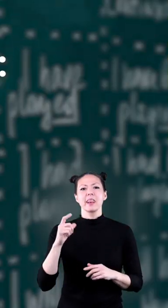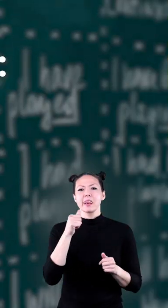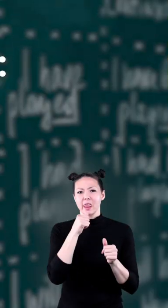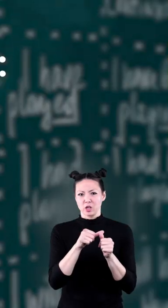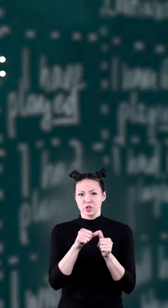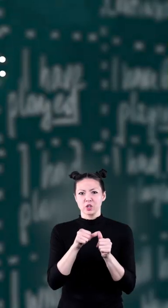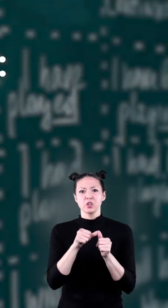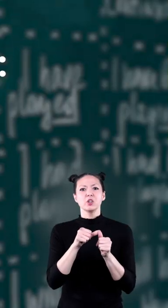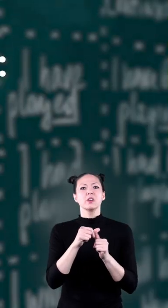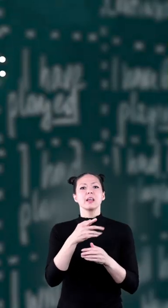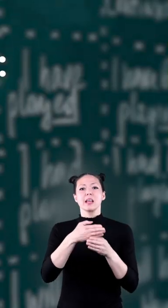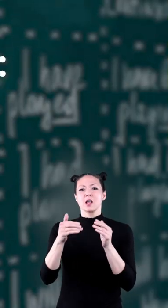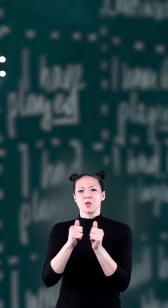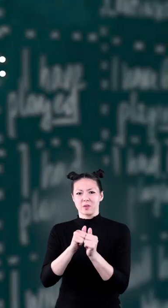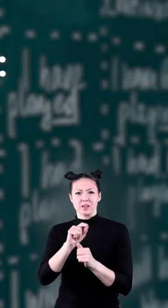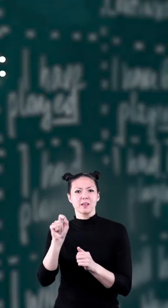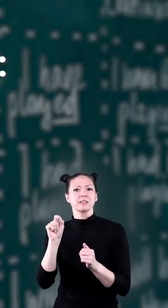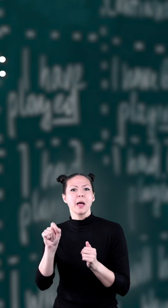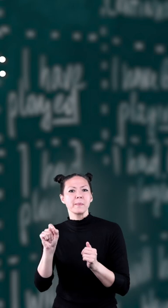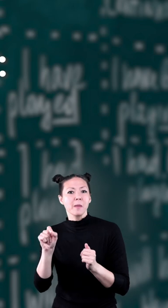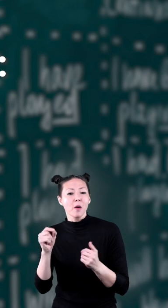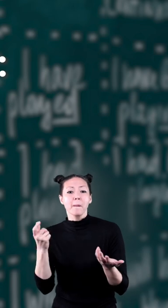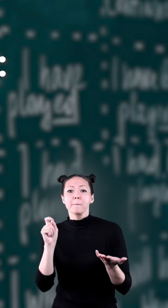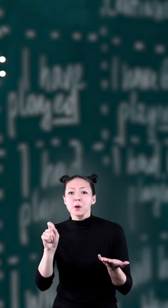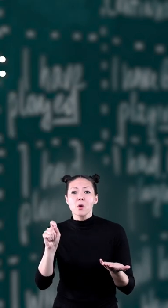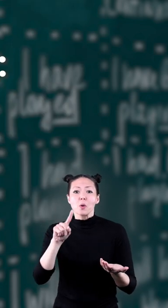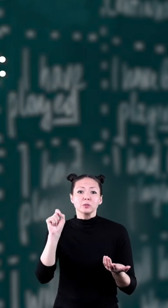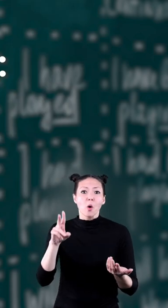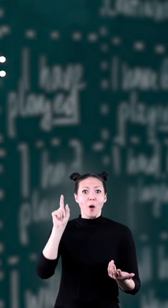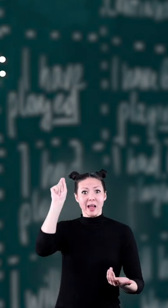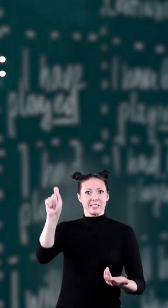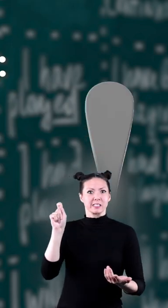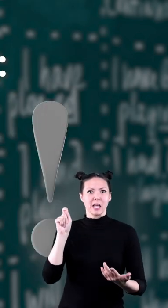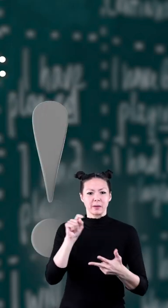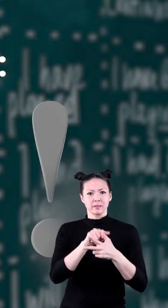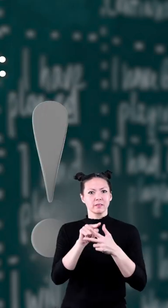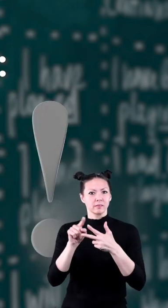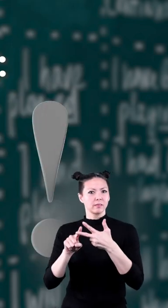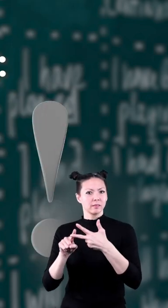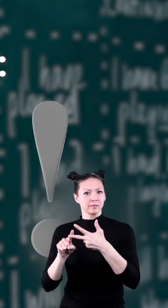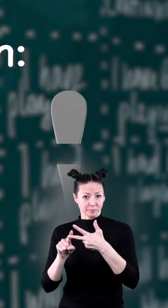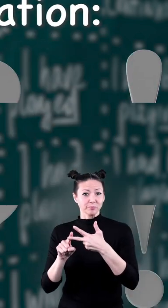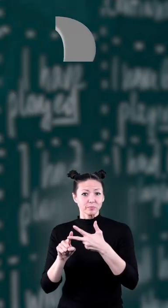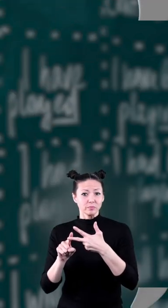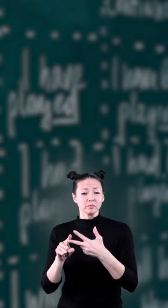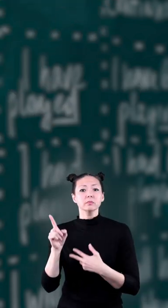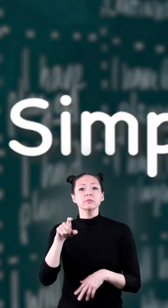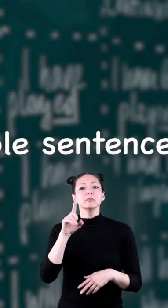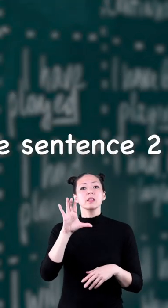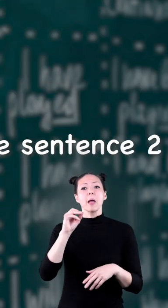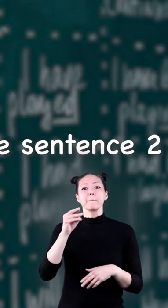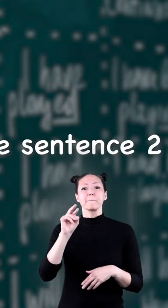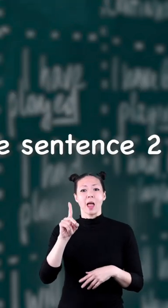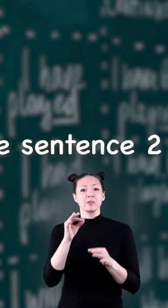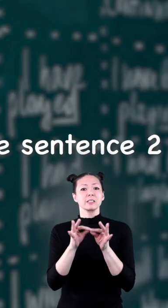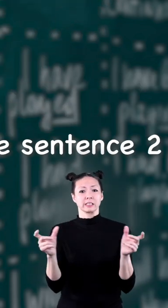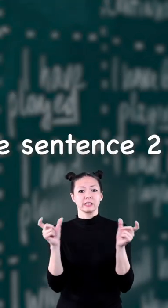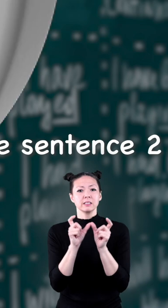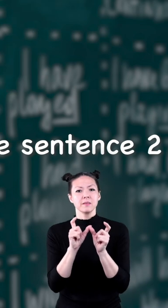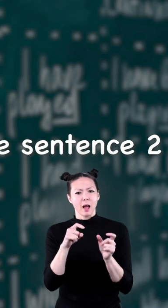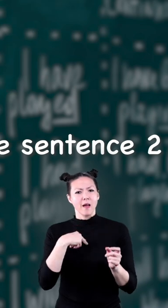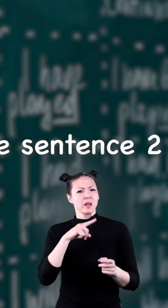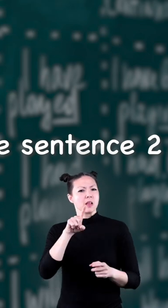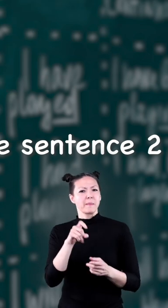and end with a punctuation mark like a period question mark or exclamation point and compound sentences